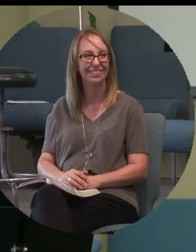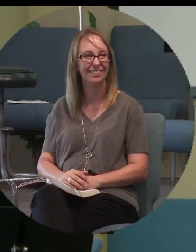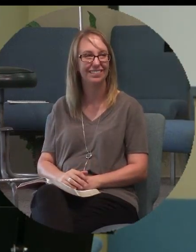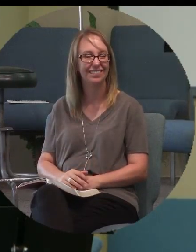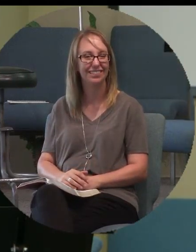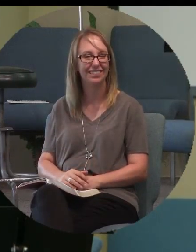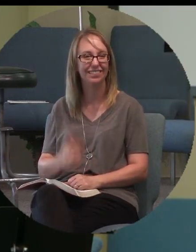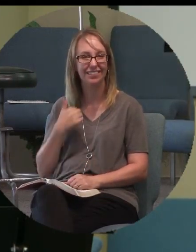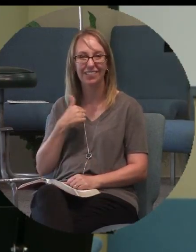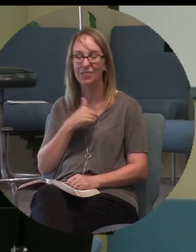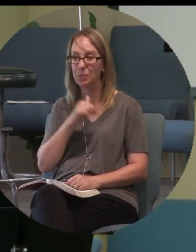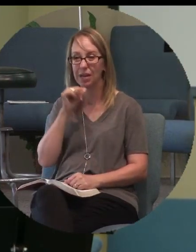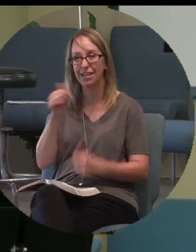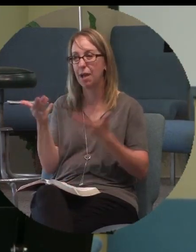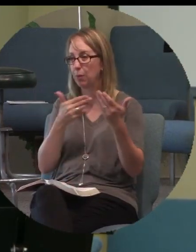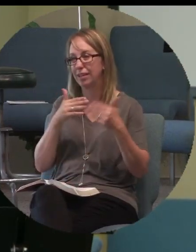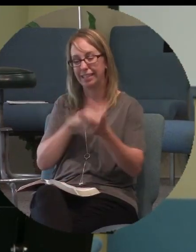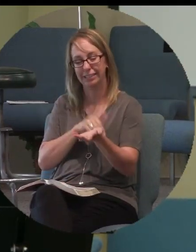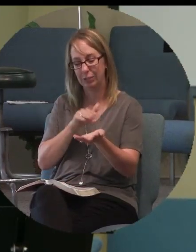We're not bringing soap.